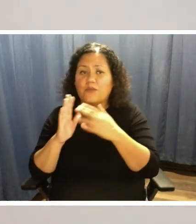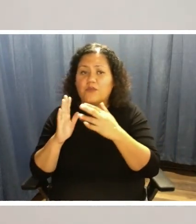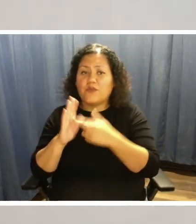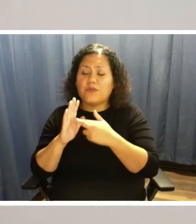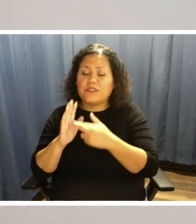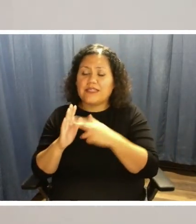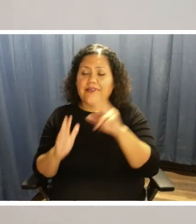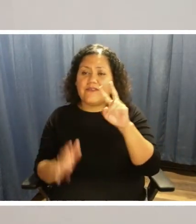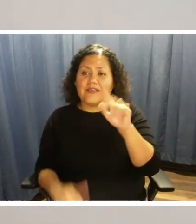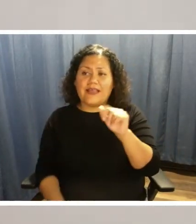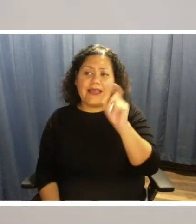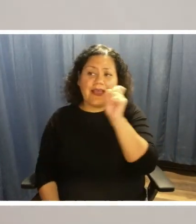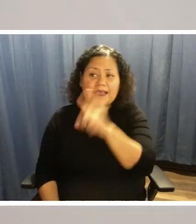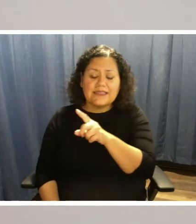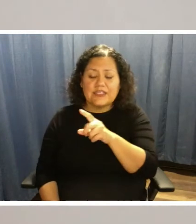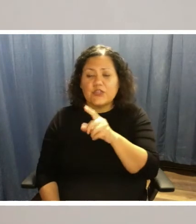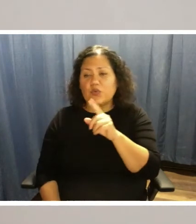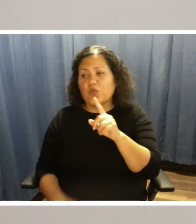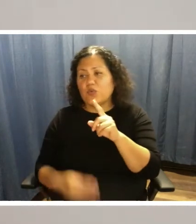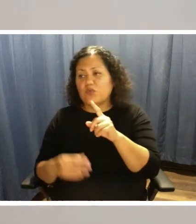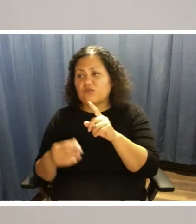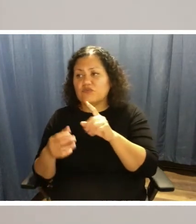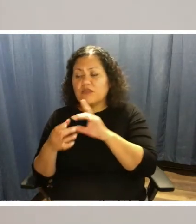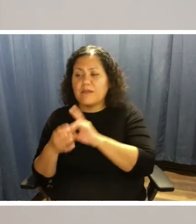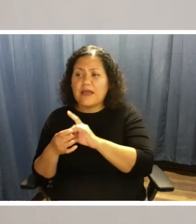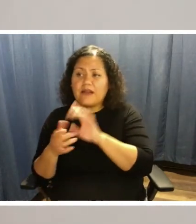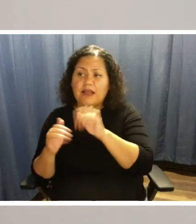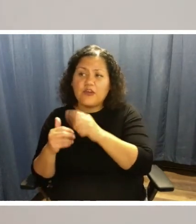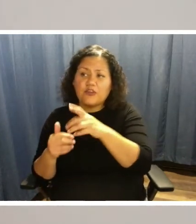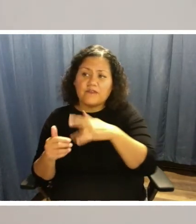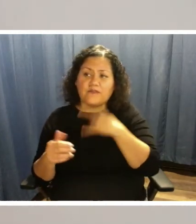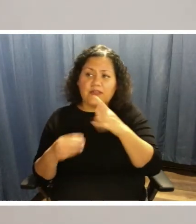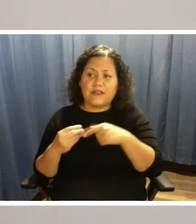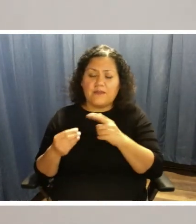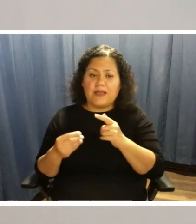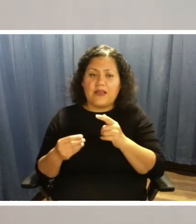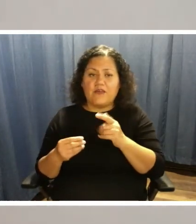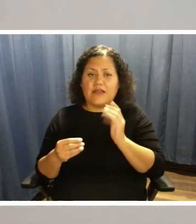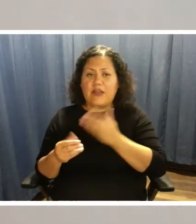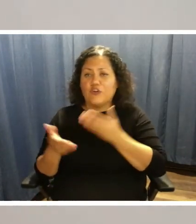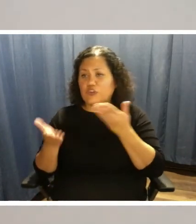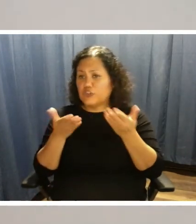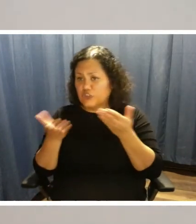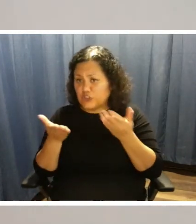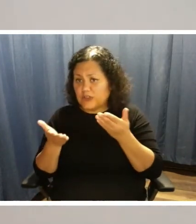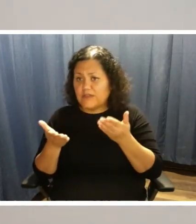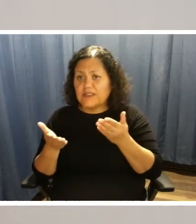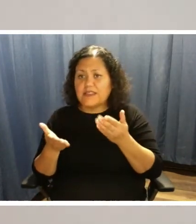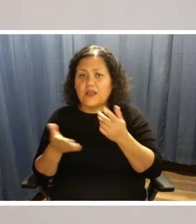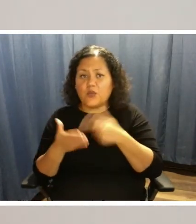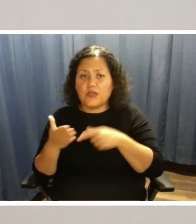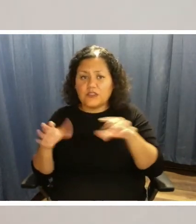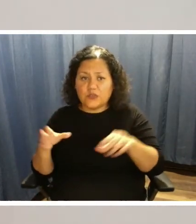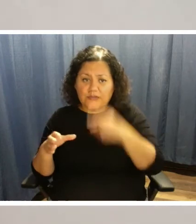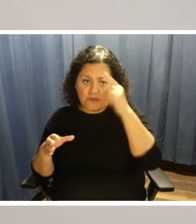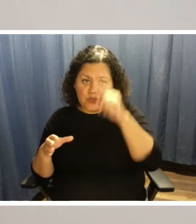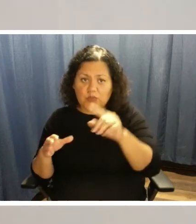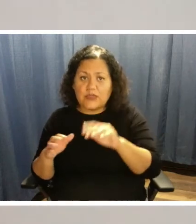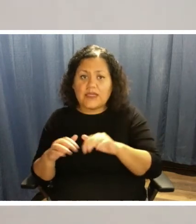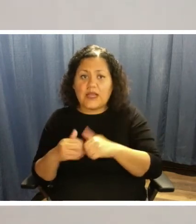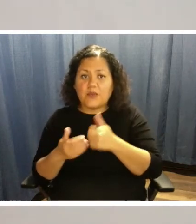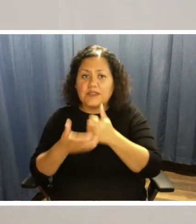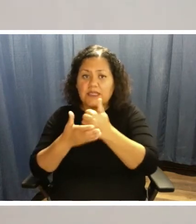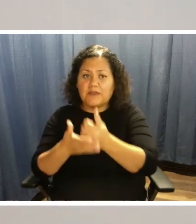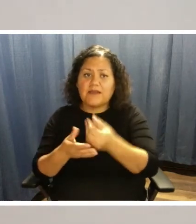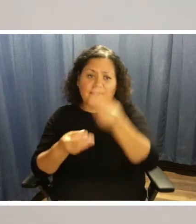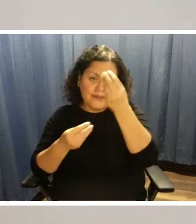you about your how you feel about the service and how what it's doing for you and how it's helping you, please